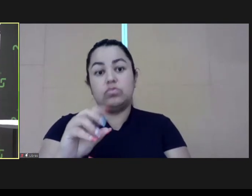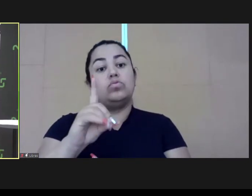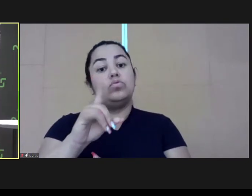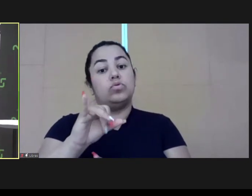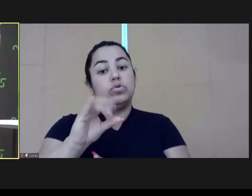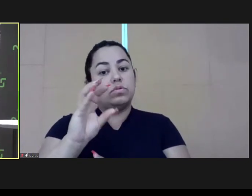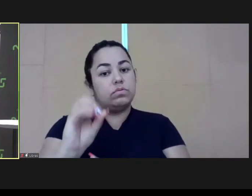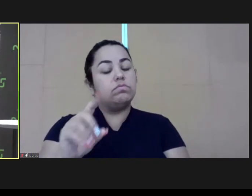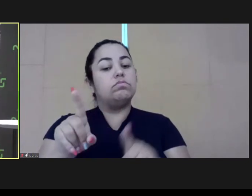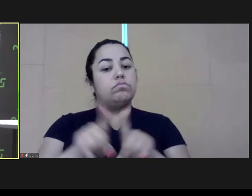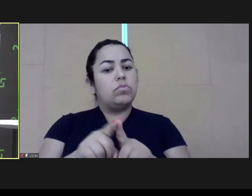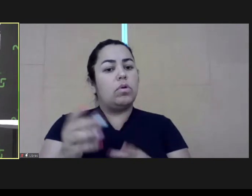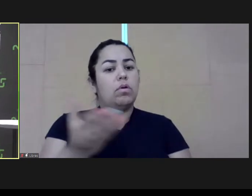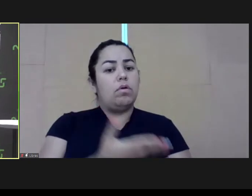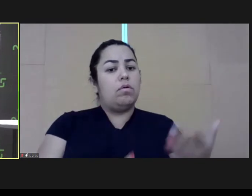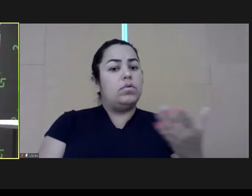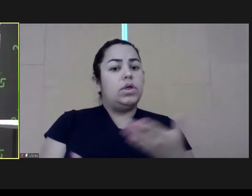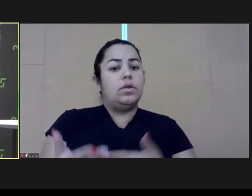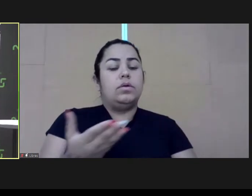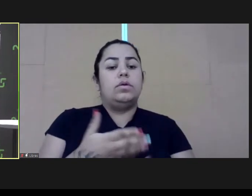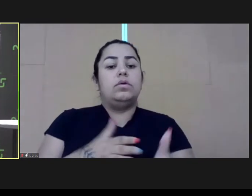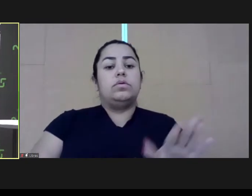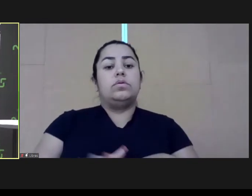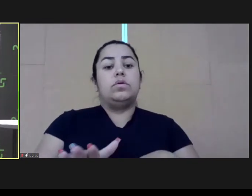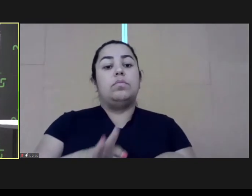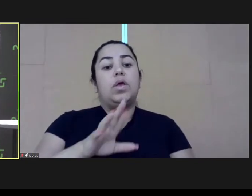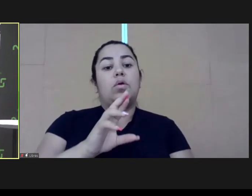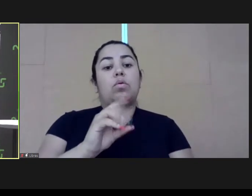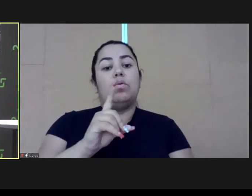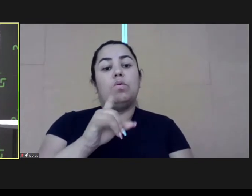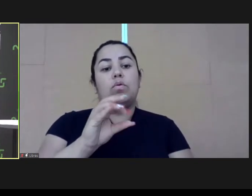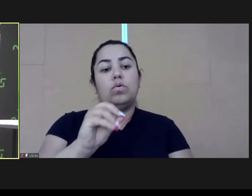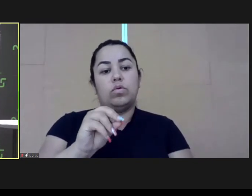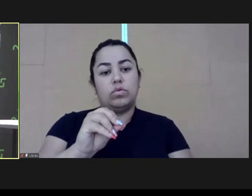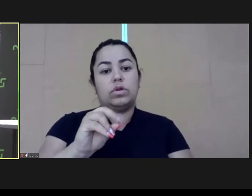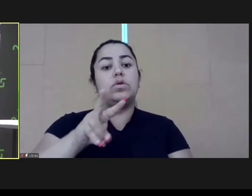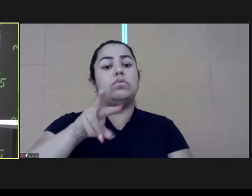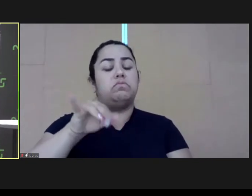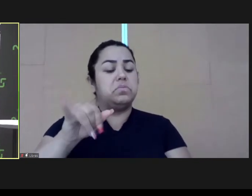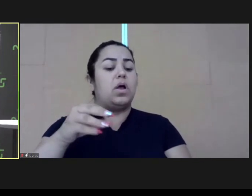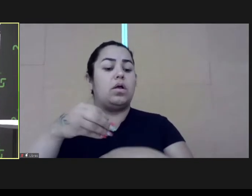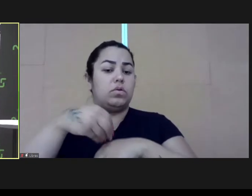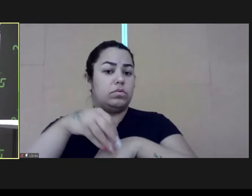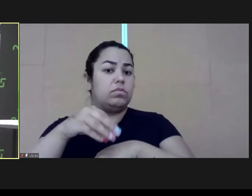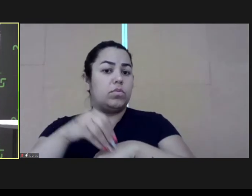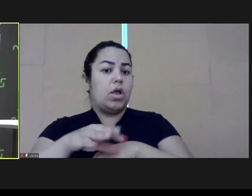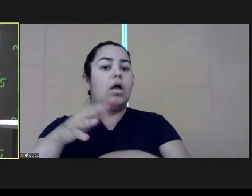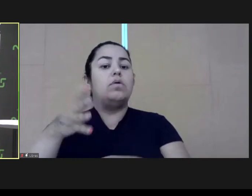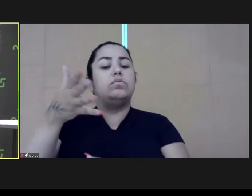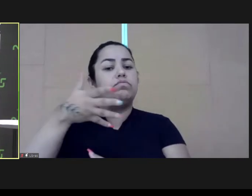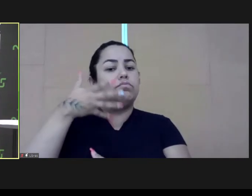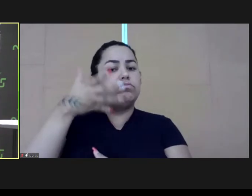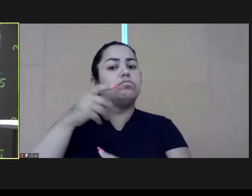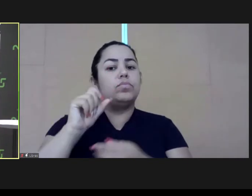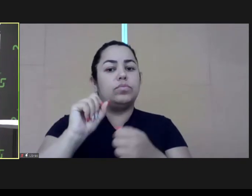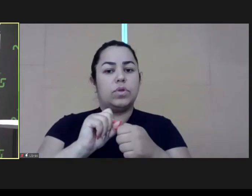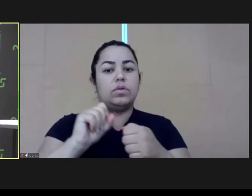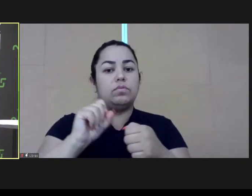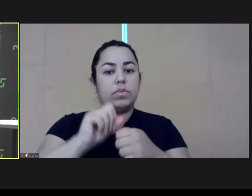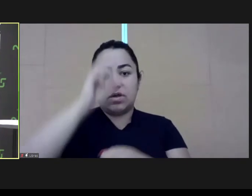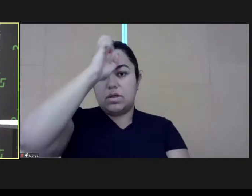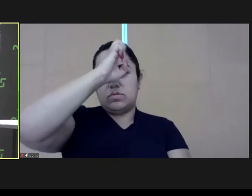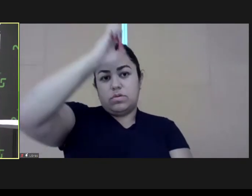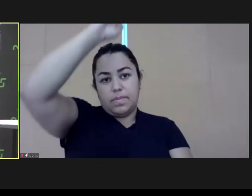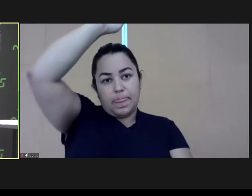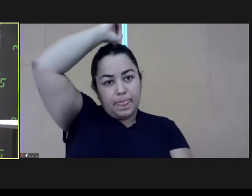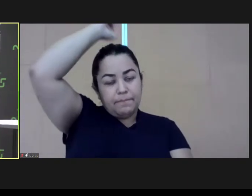of Foundation João Pinheiro and Rodrigo Torres is going to share what has